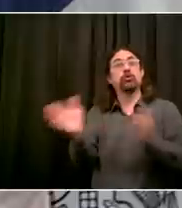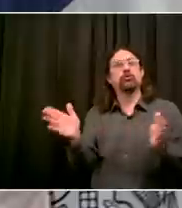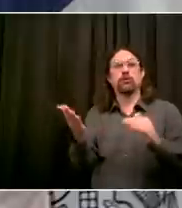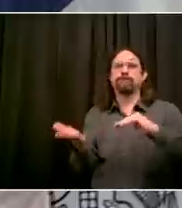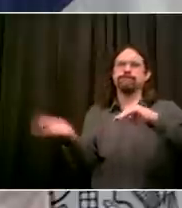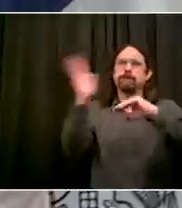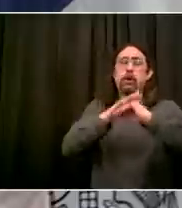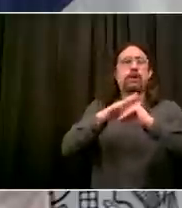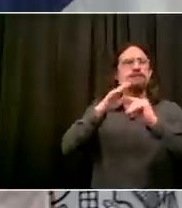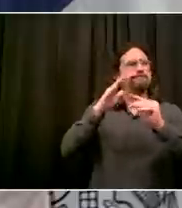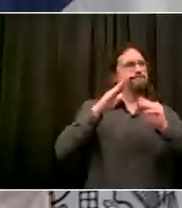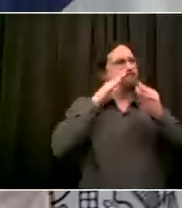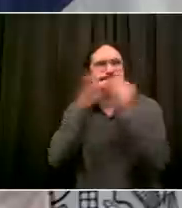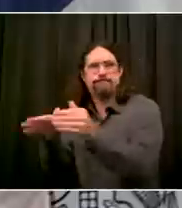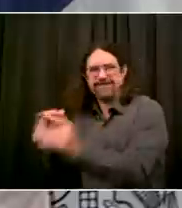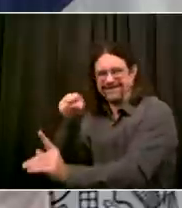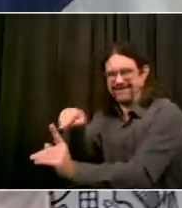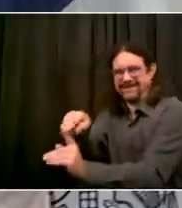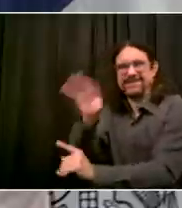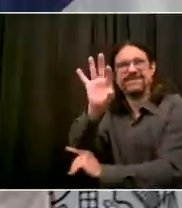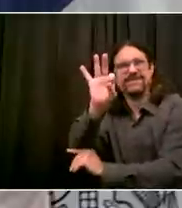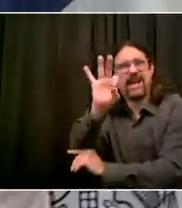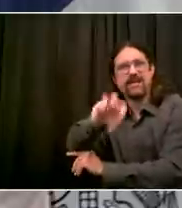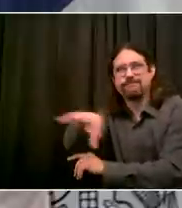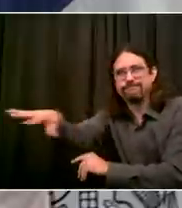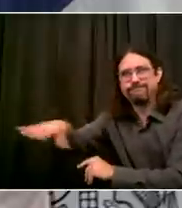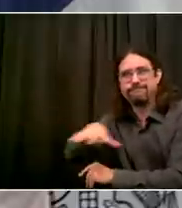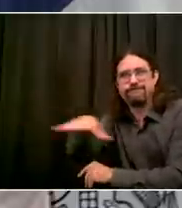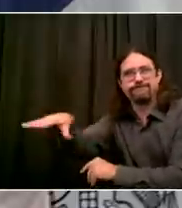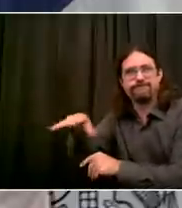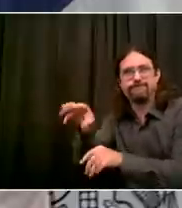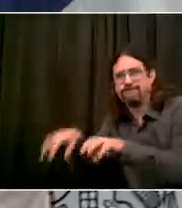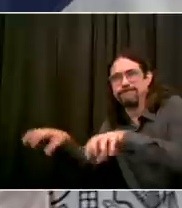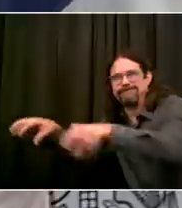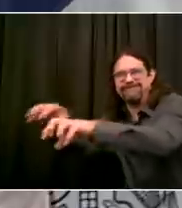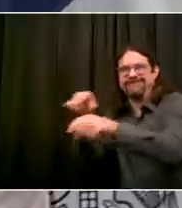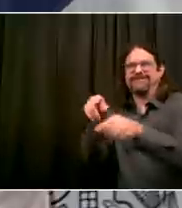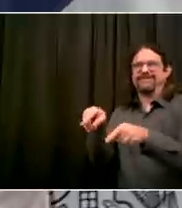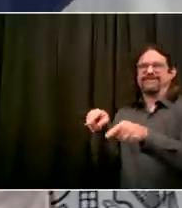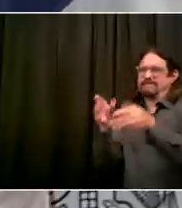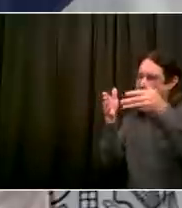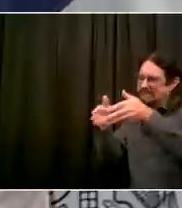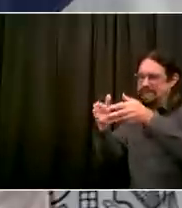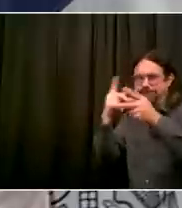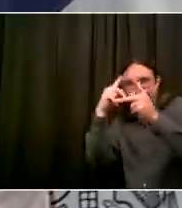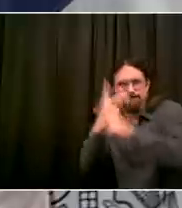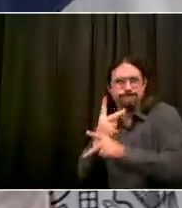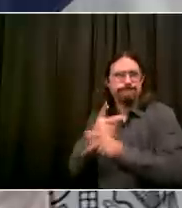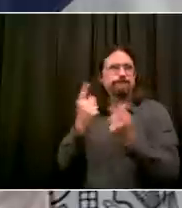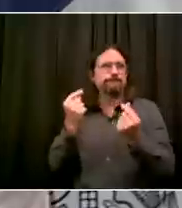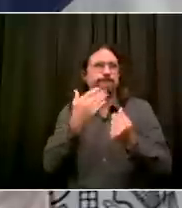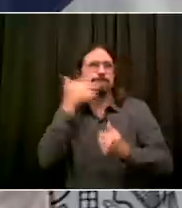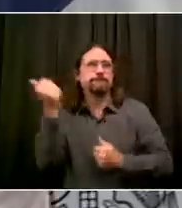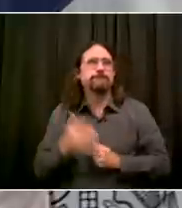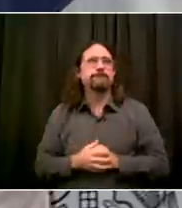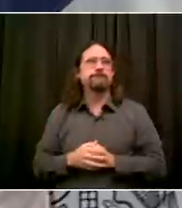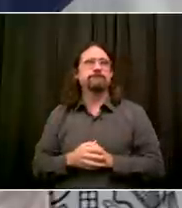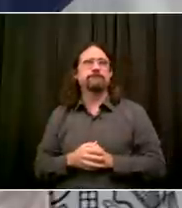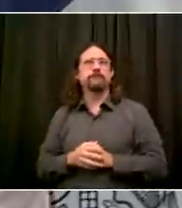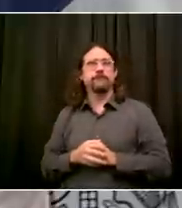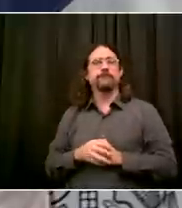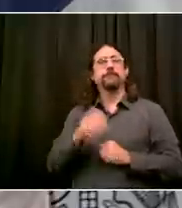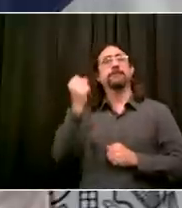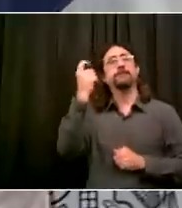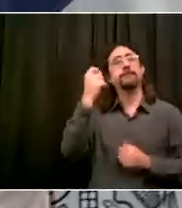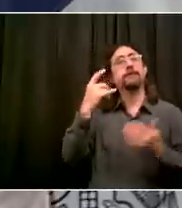We are not seeing any unusual uptick among any of them. I will say it again. We have a very unusual situation here where we